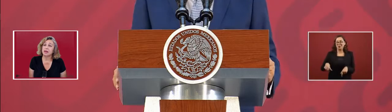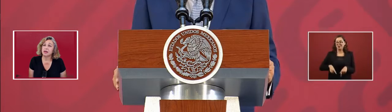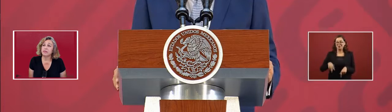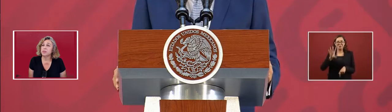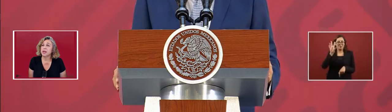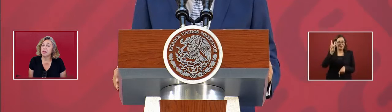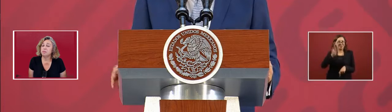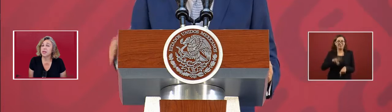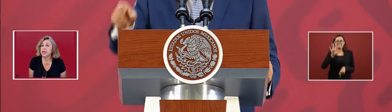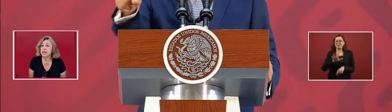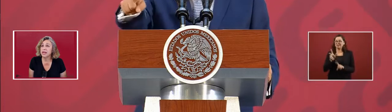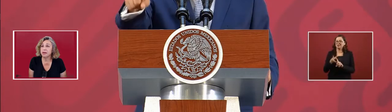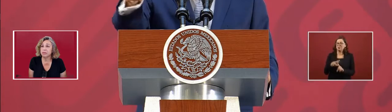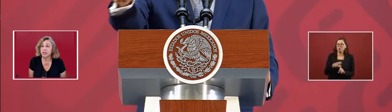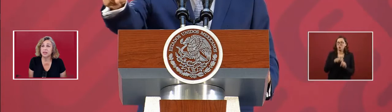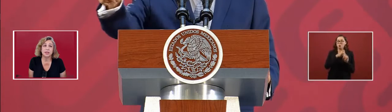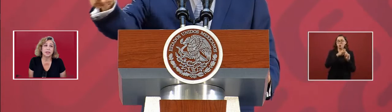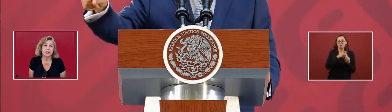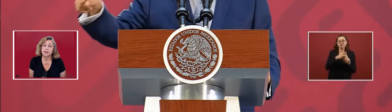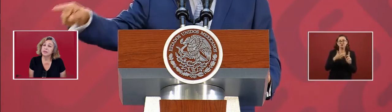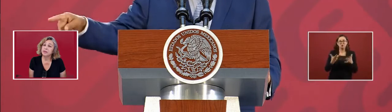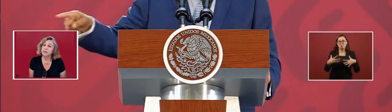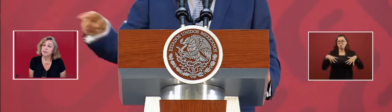The government had been kidnapped.